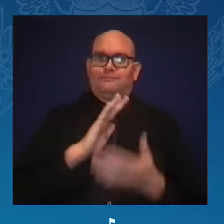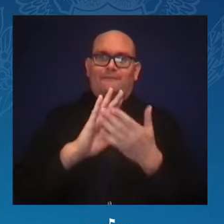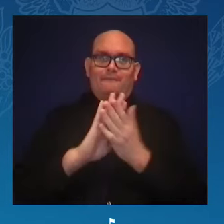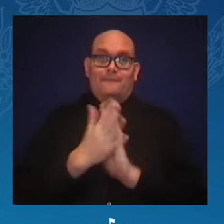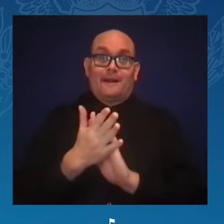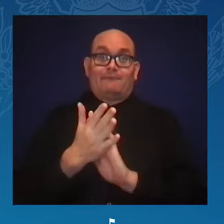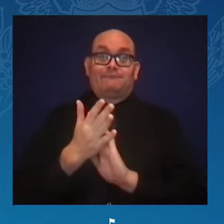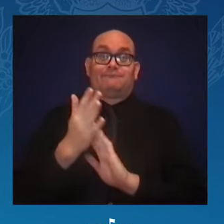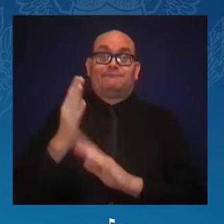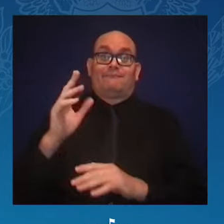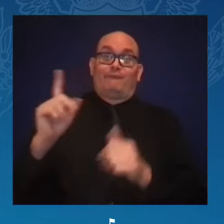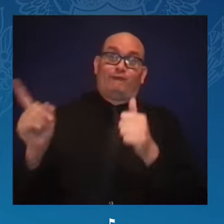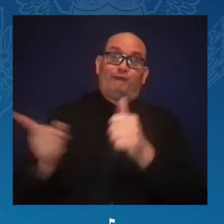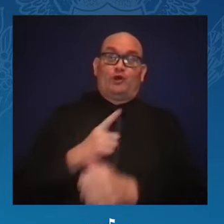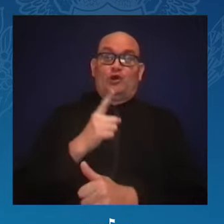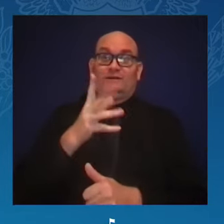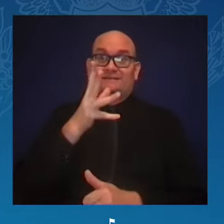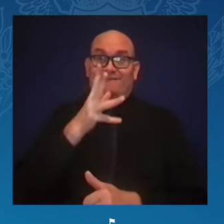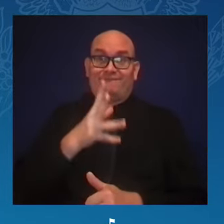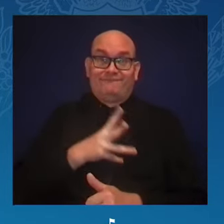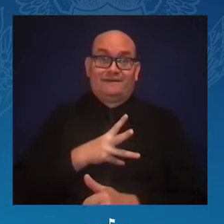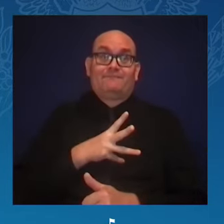American Vice President.